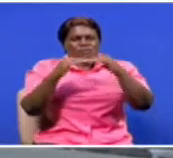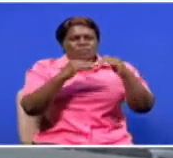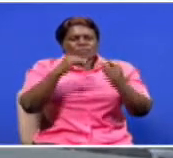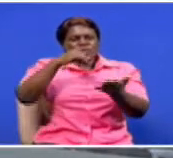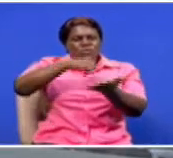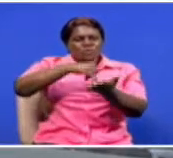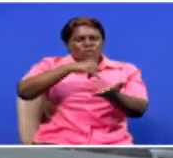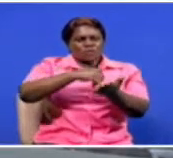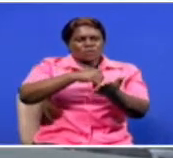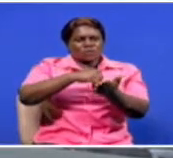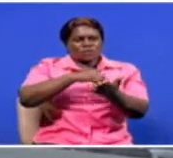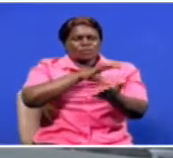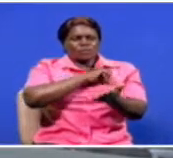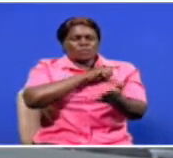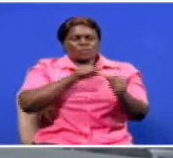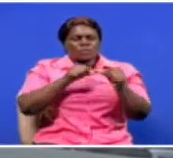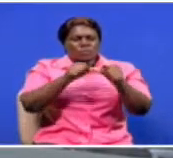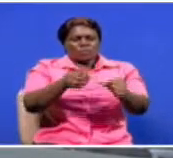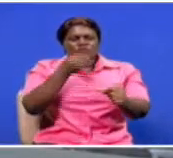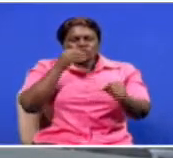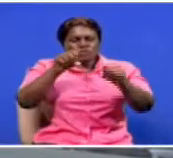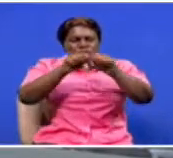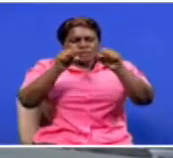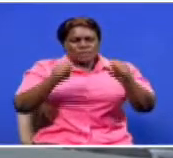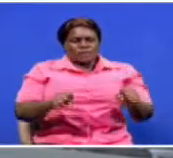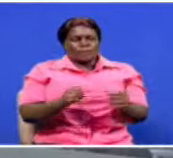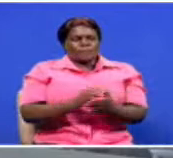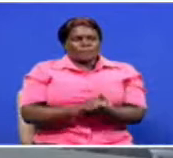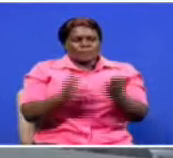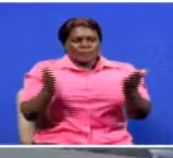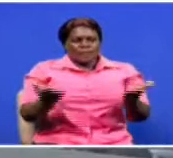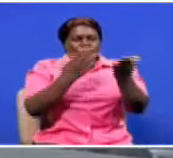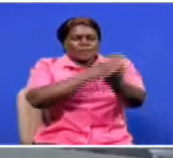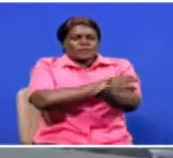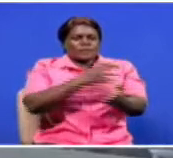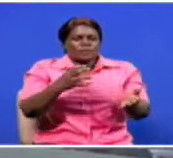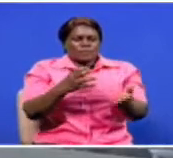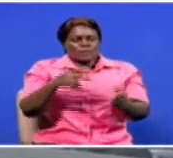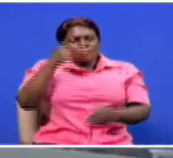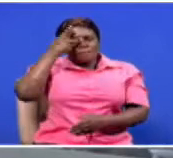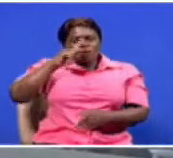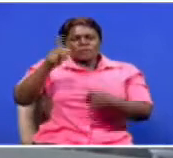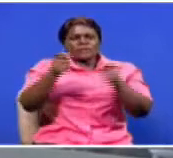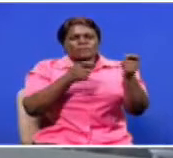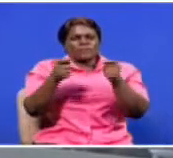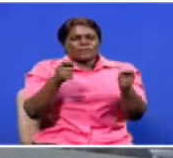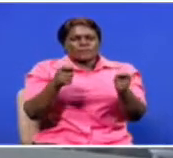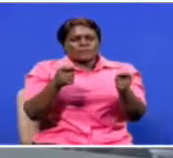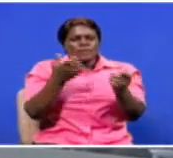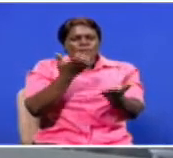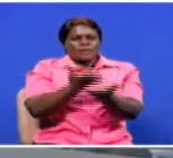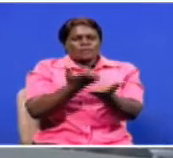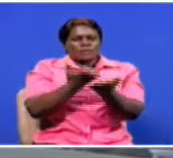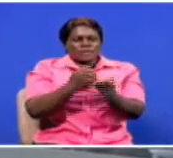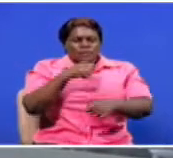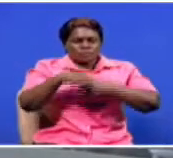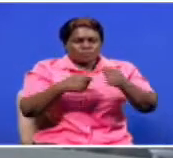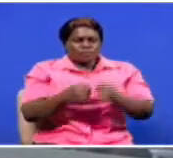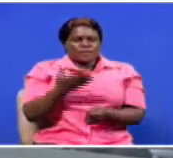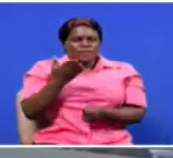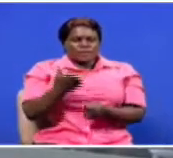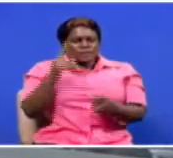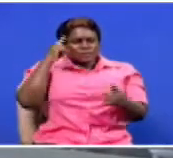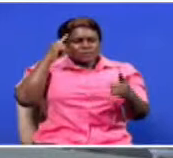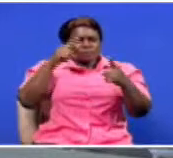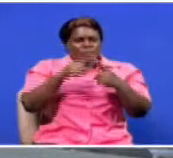inclusive, resilient and sustainable food systems by enhancing capacity for policy management and evidence uptake. Now this will